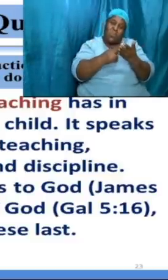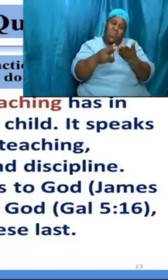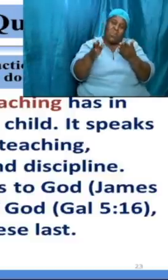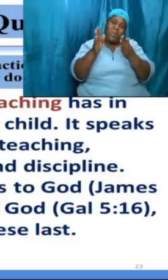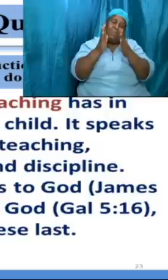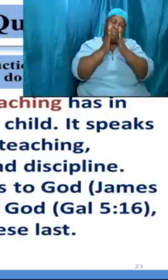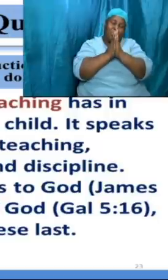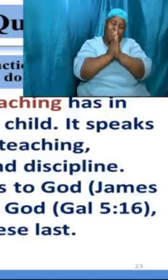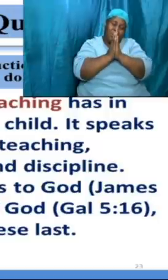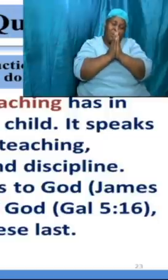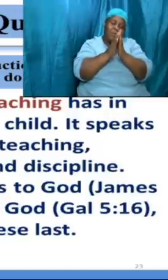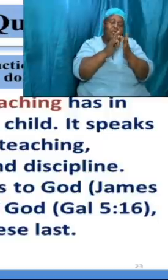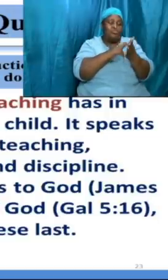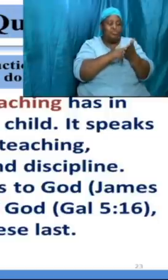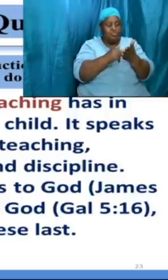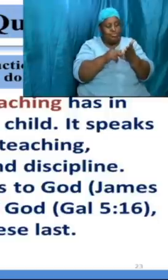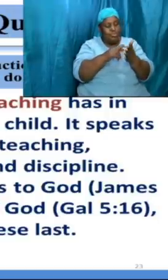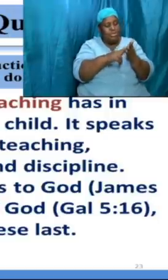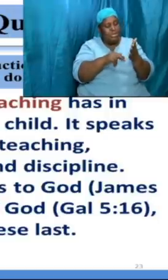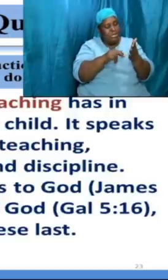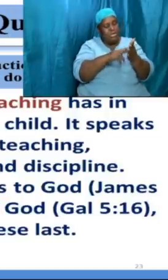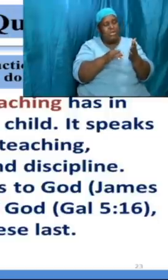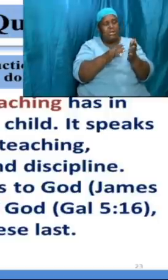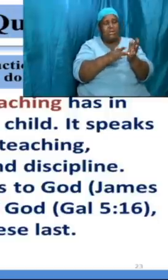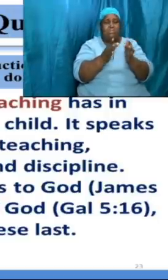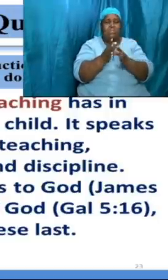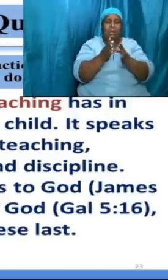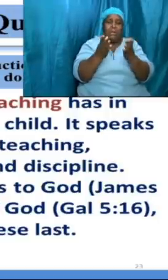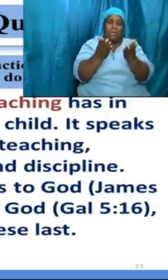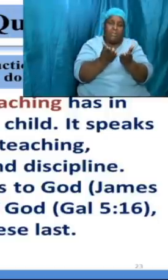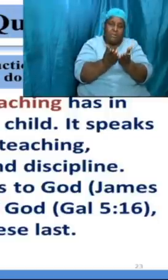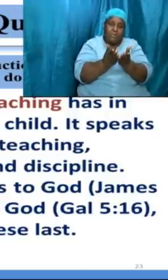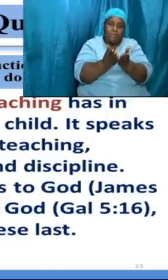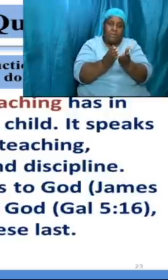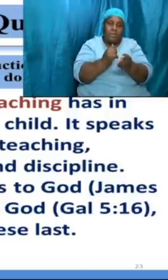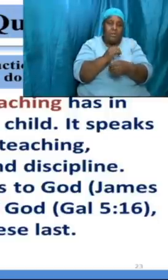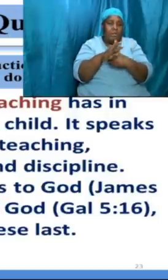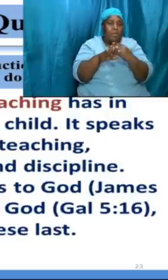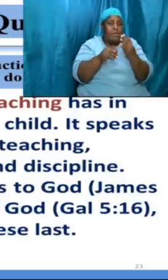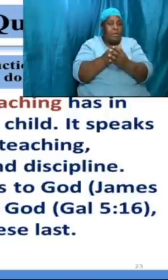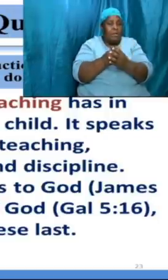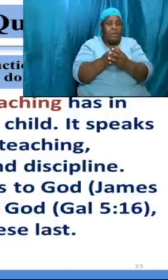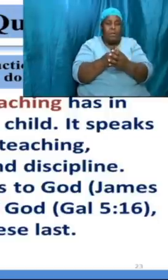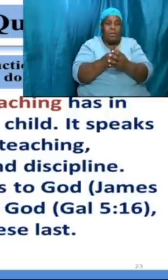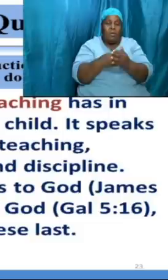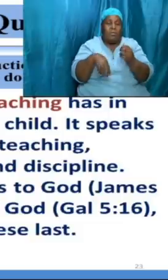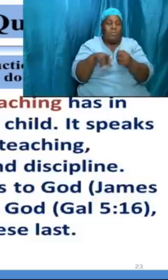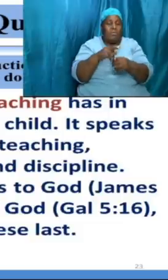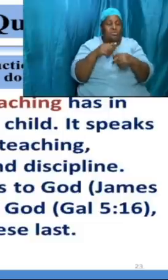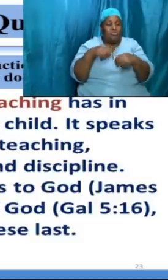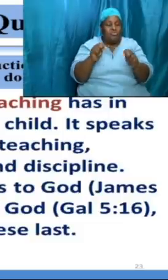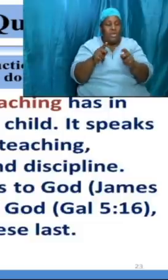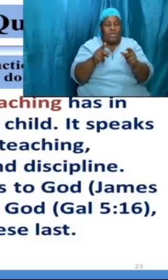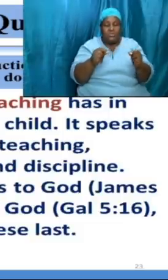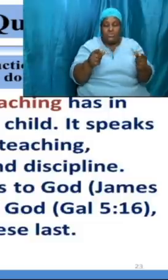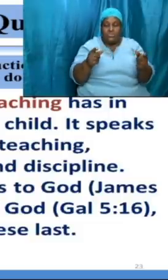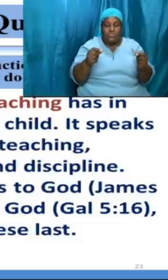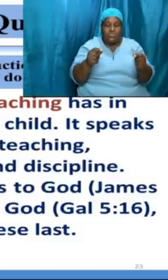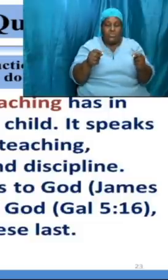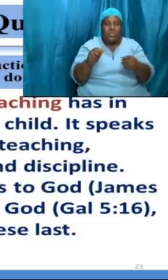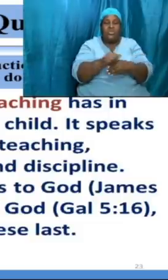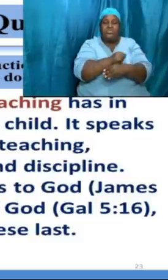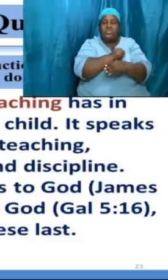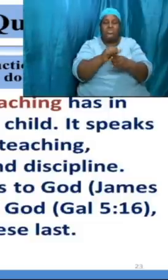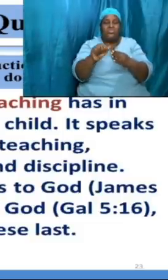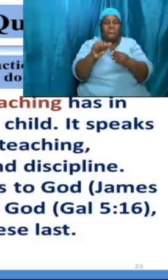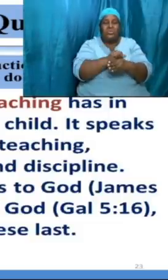all we are trying to do is to take us through a training process which all of us must be